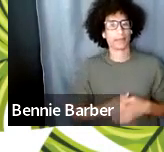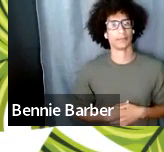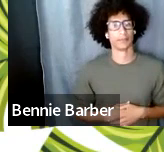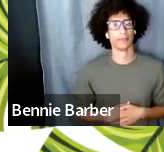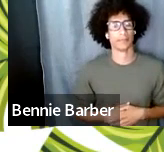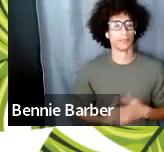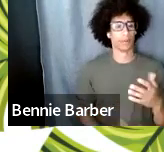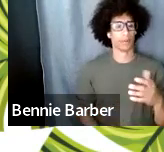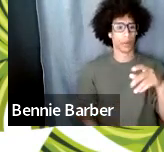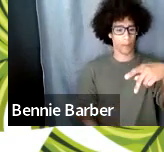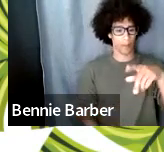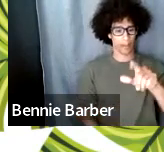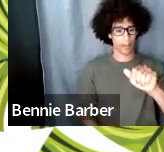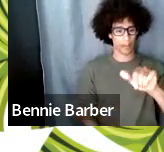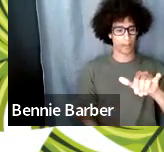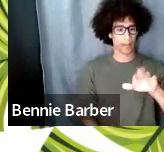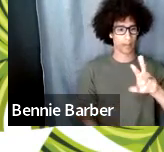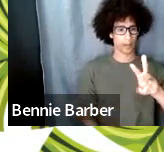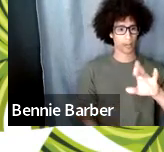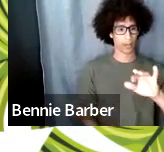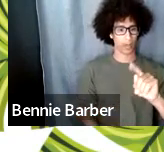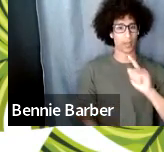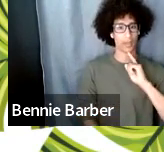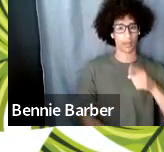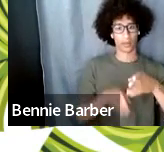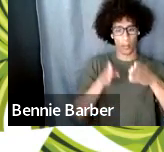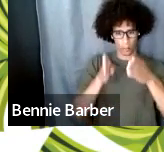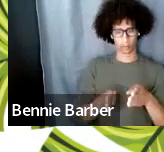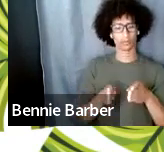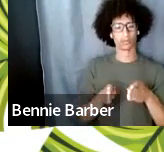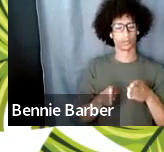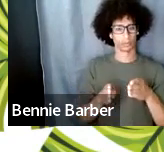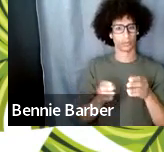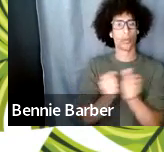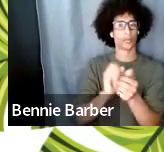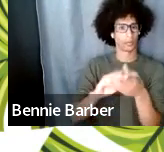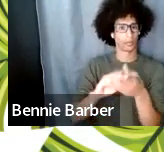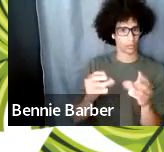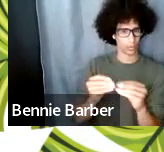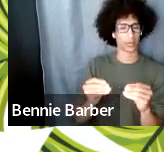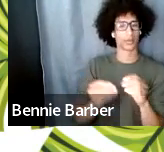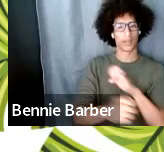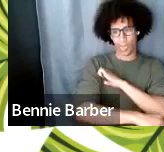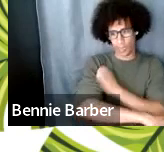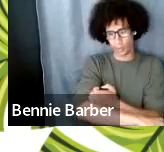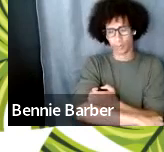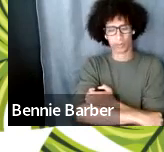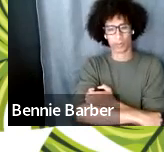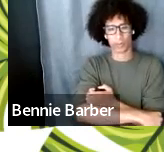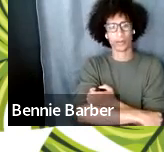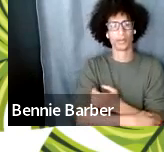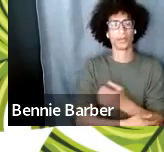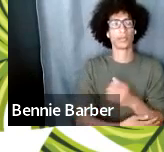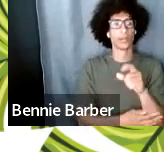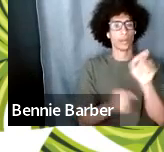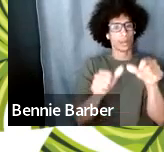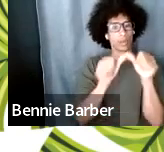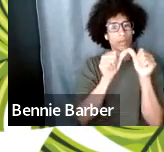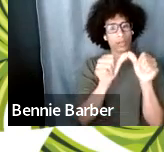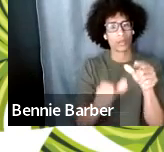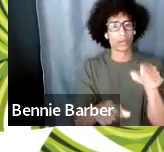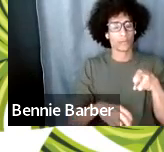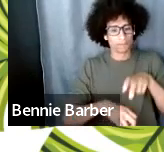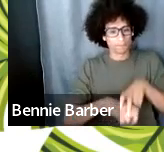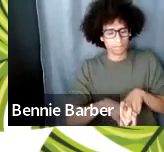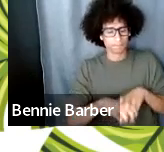person and the person carries stories and energy and the more that you sit with yourself in your reflective process in your diary in